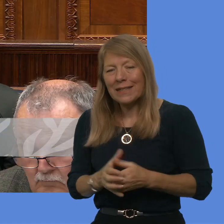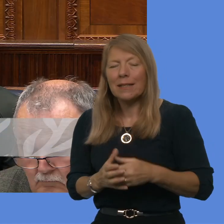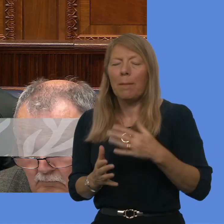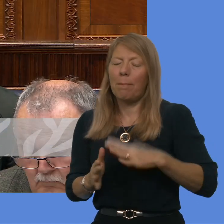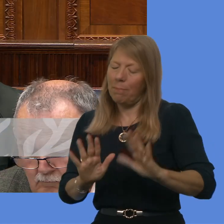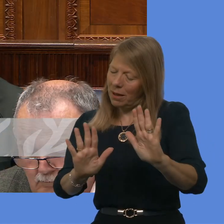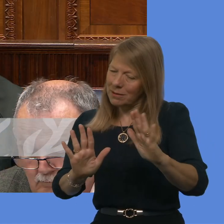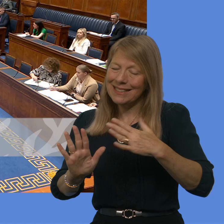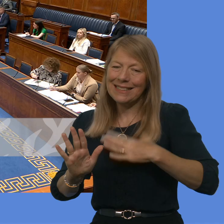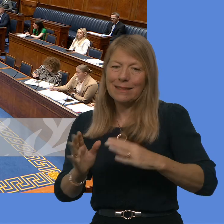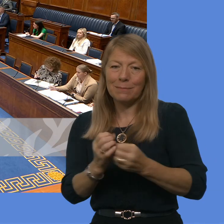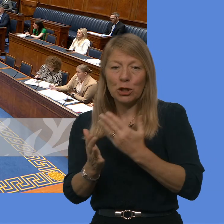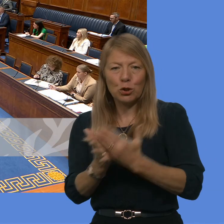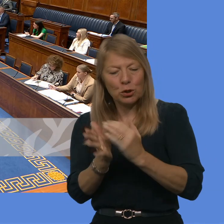posts.